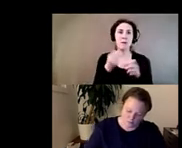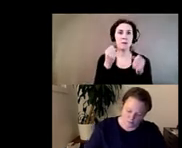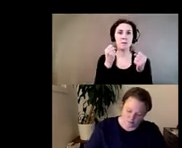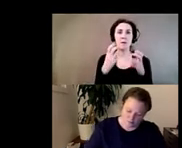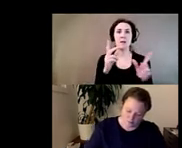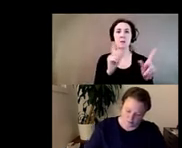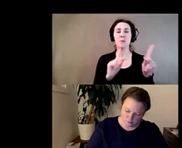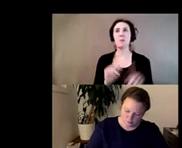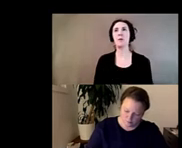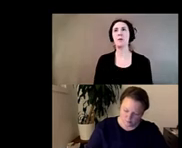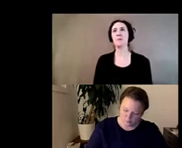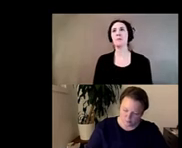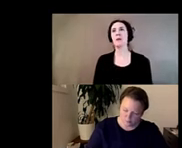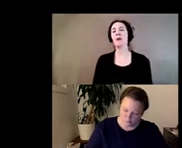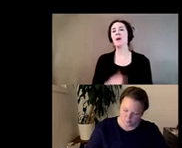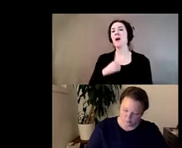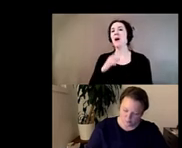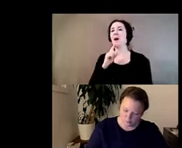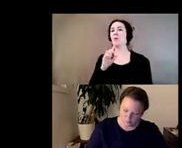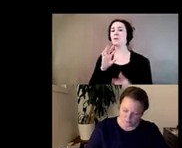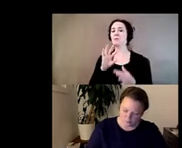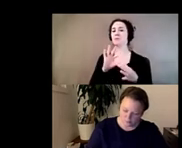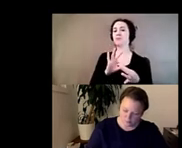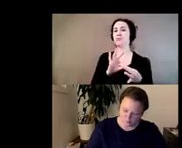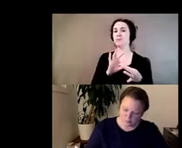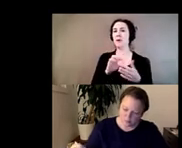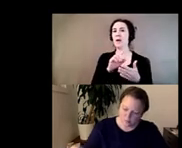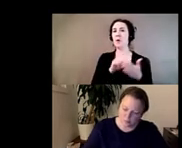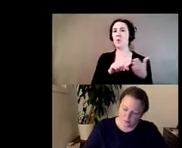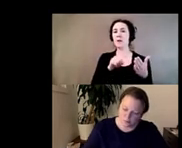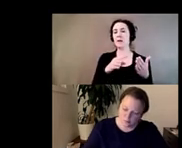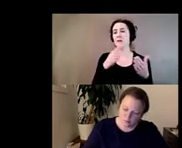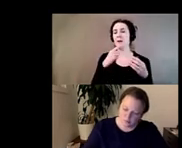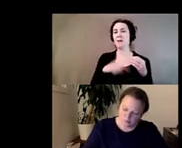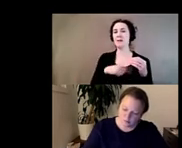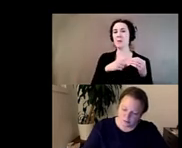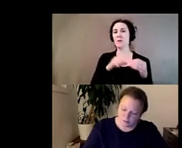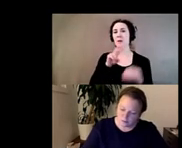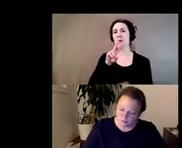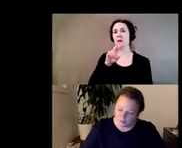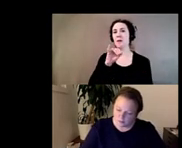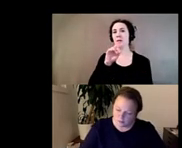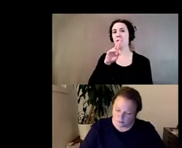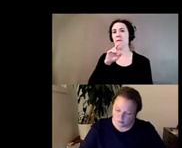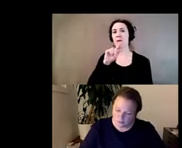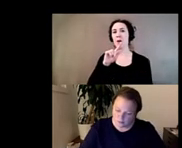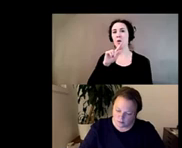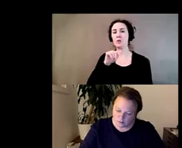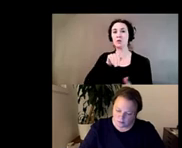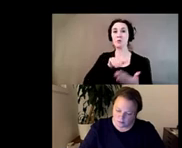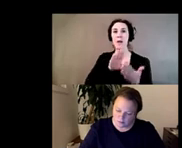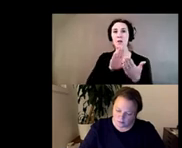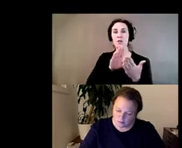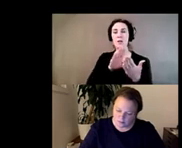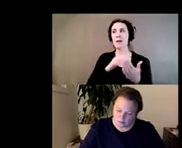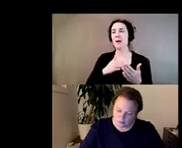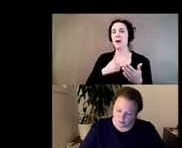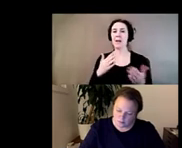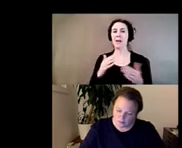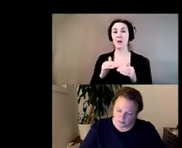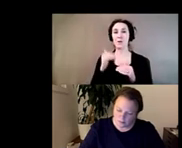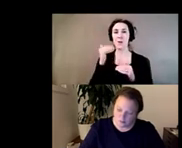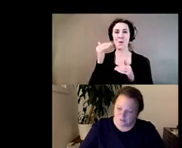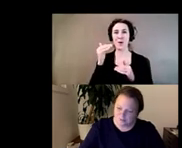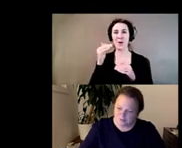to what he articulated as the viral strategy and i think i probably over invested in that as my own kind of professional strategy